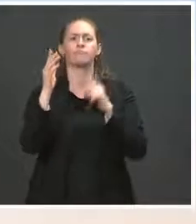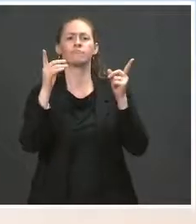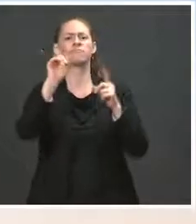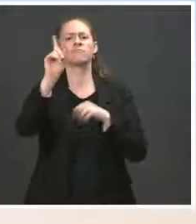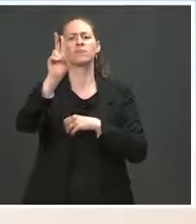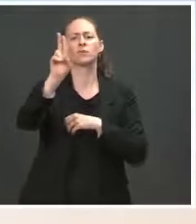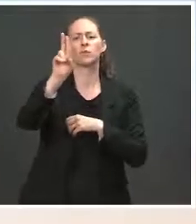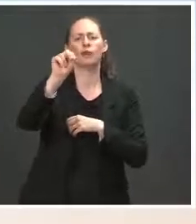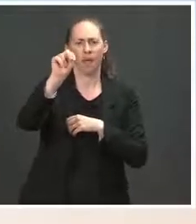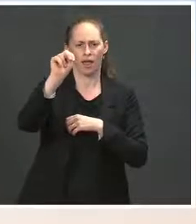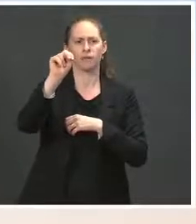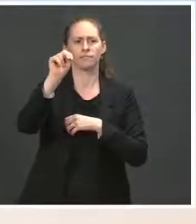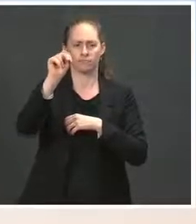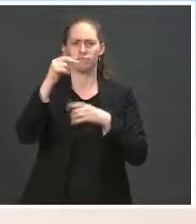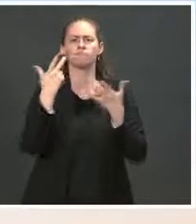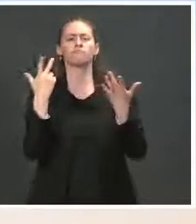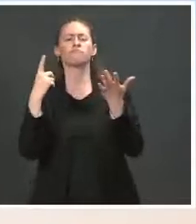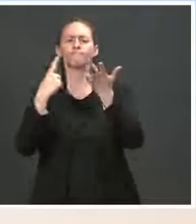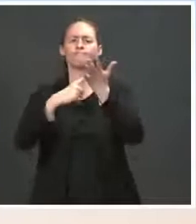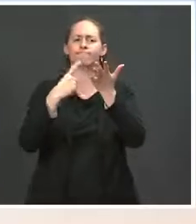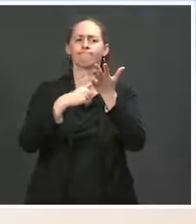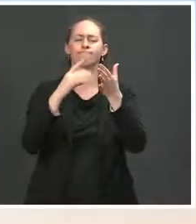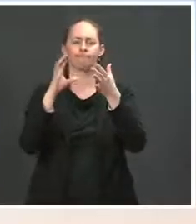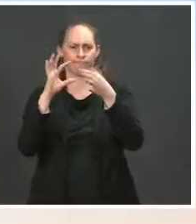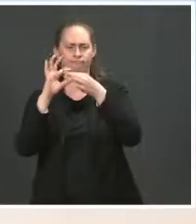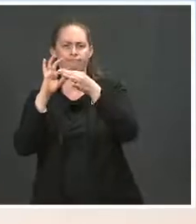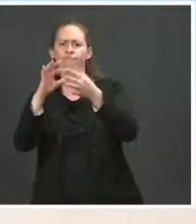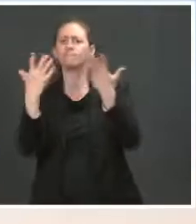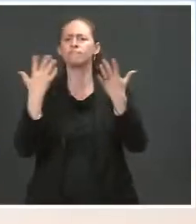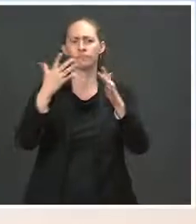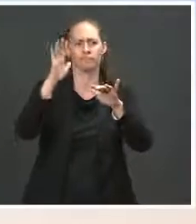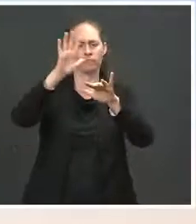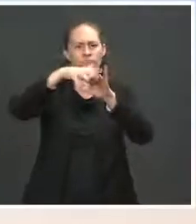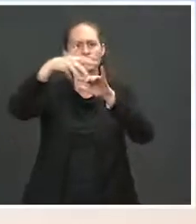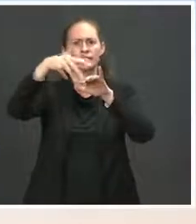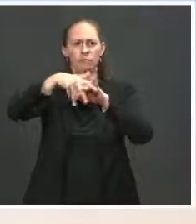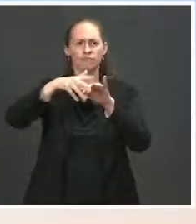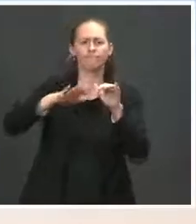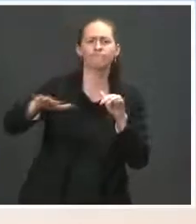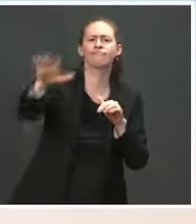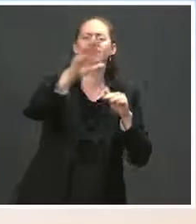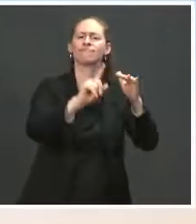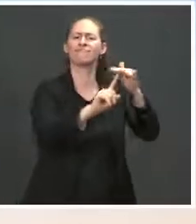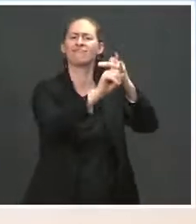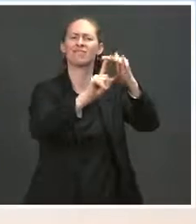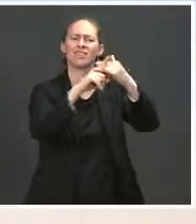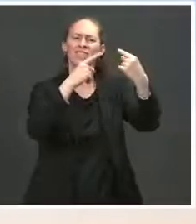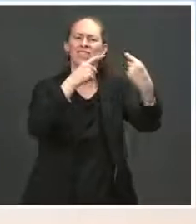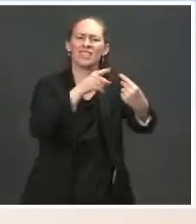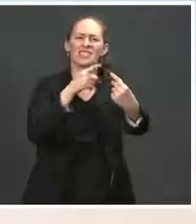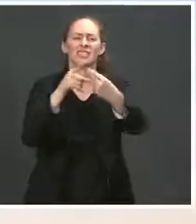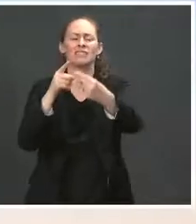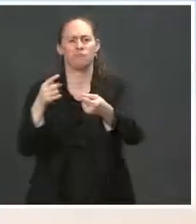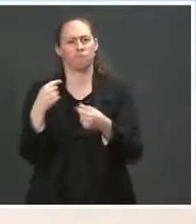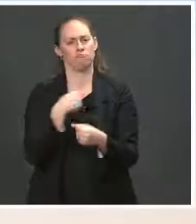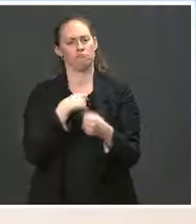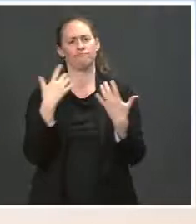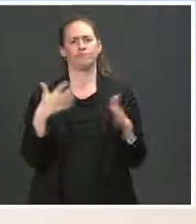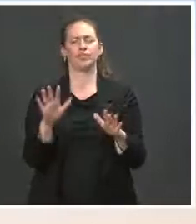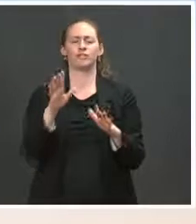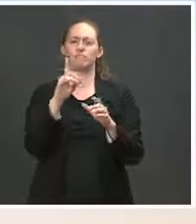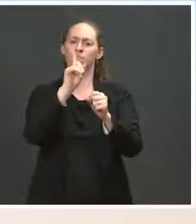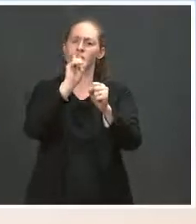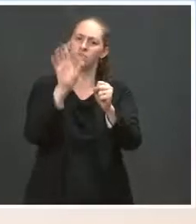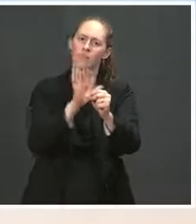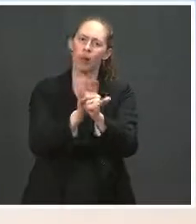on Indigenous Issues, where I affirmed our commitment to advancing indigenous peoples' rights at home and abroad.